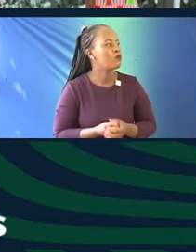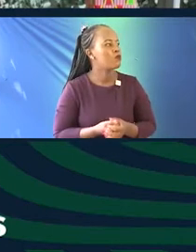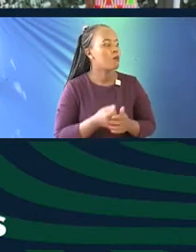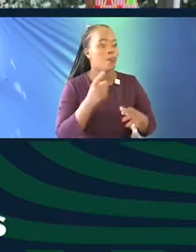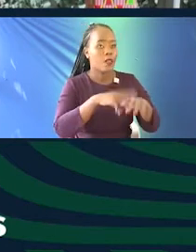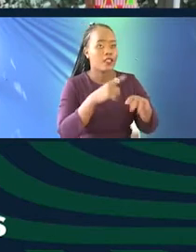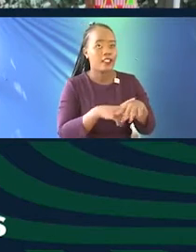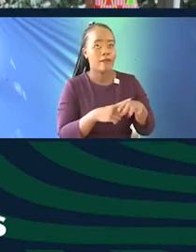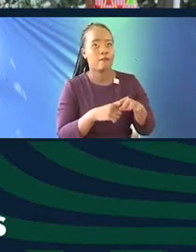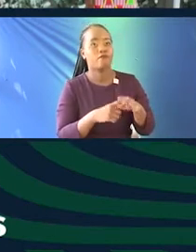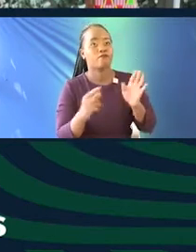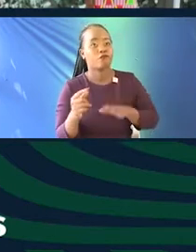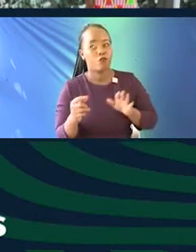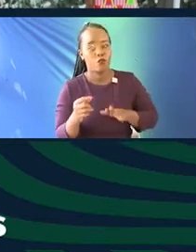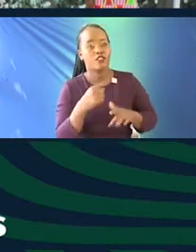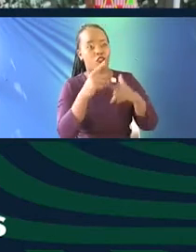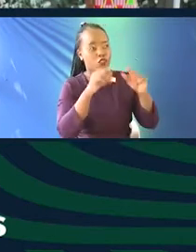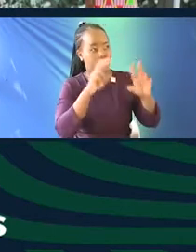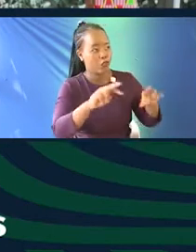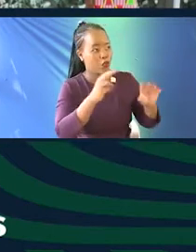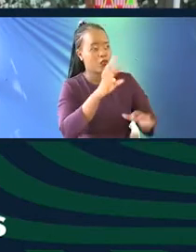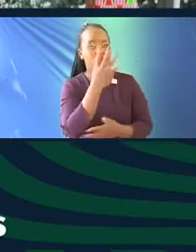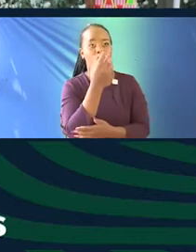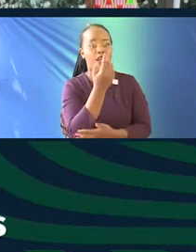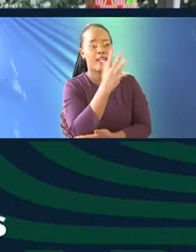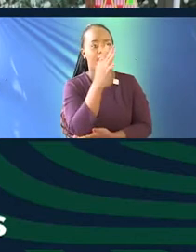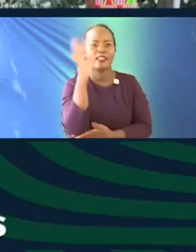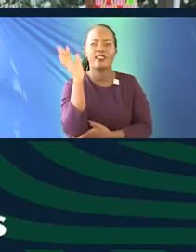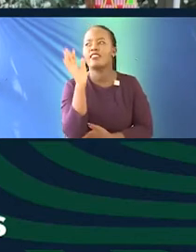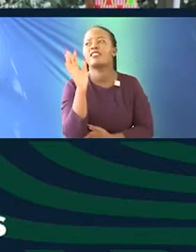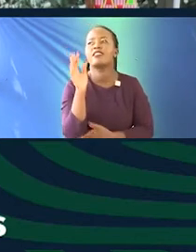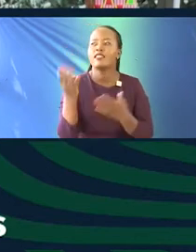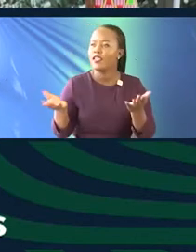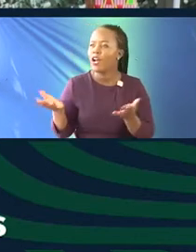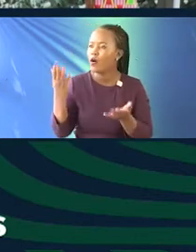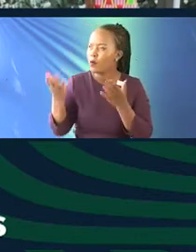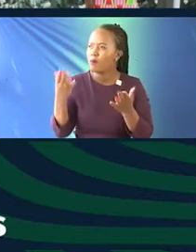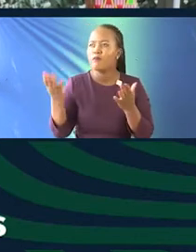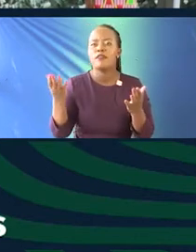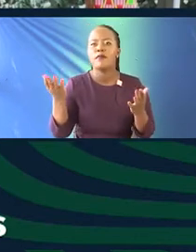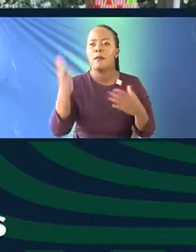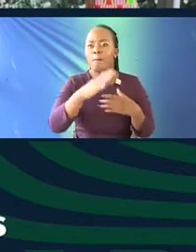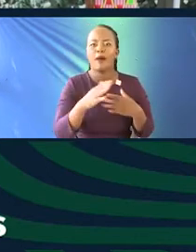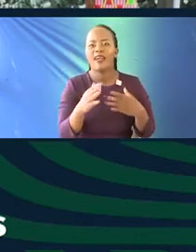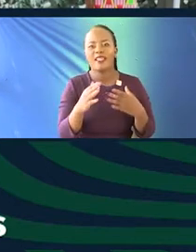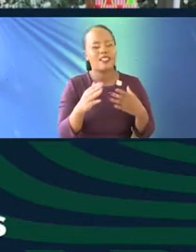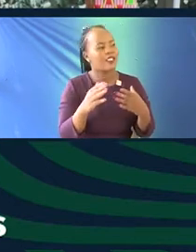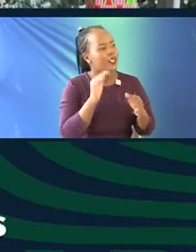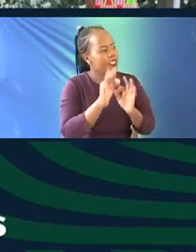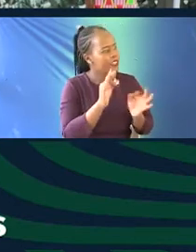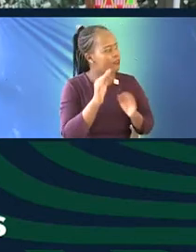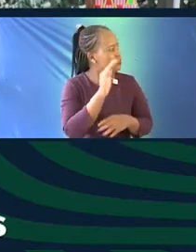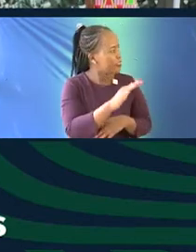Okay. Angela, as she finds one, would you just go back to the archive? If you tell a